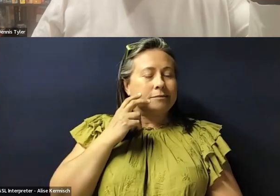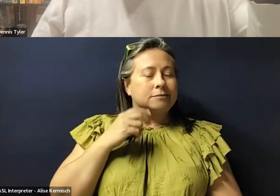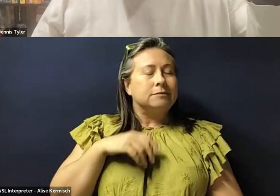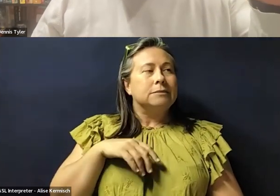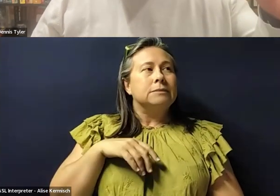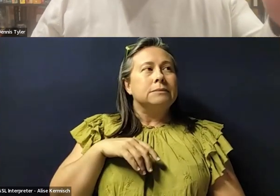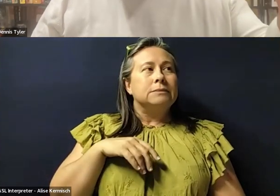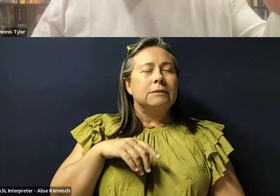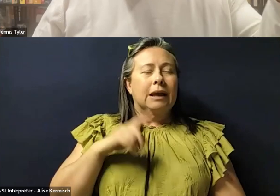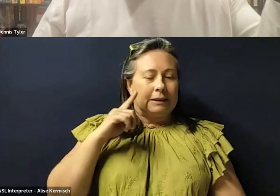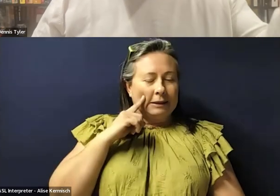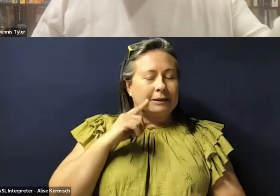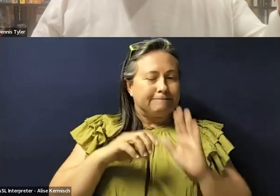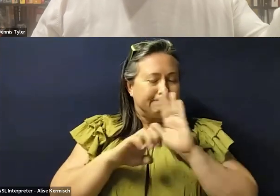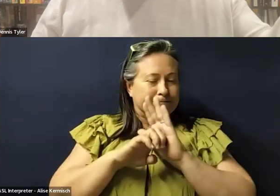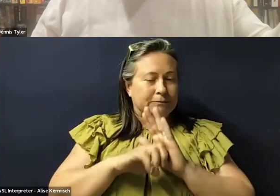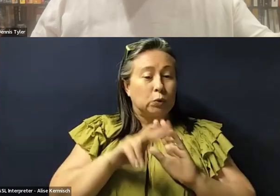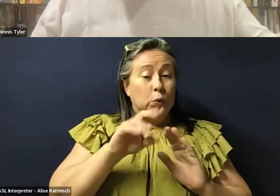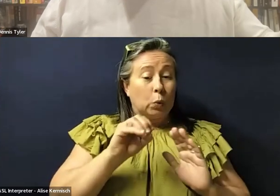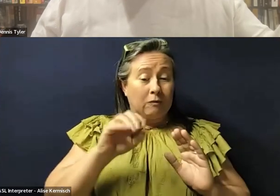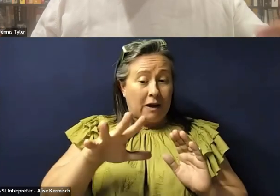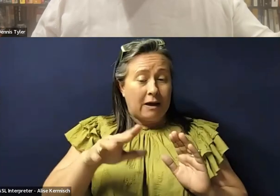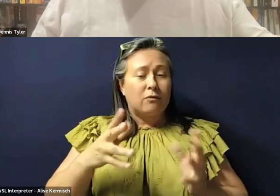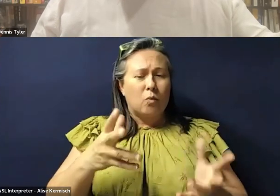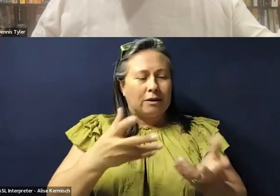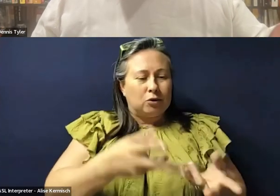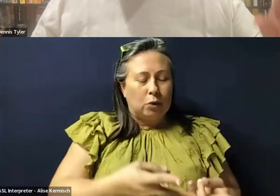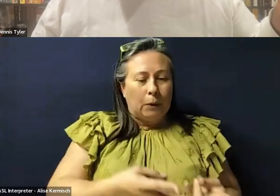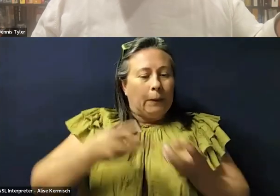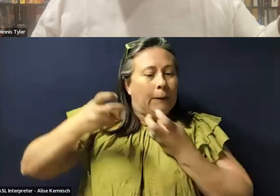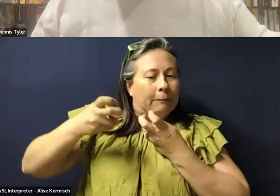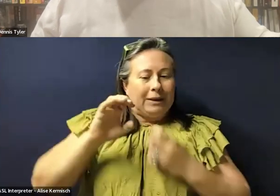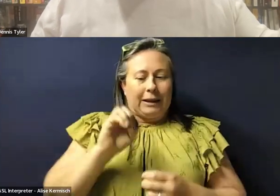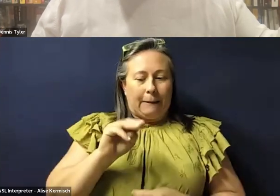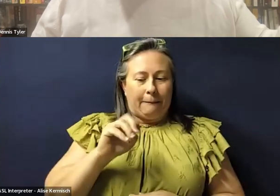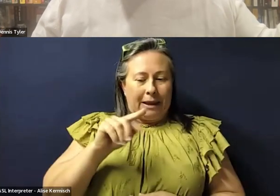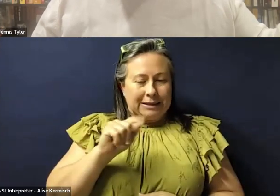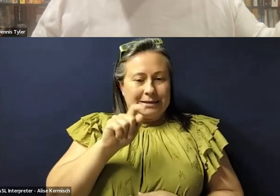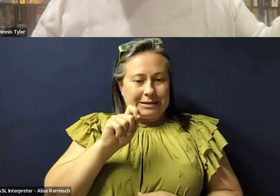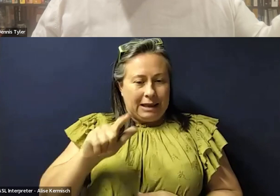I think it was in 2005, the FBI wanted to exhume Emmett Till's body as a way to prove that